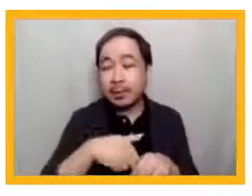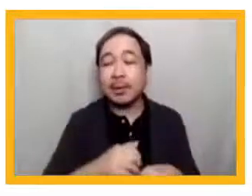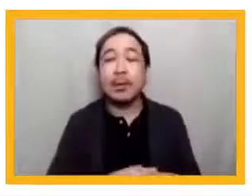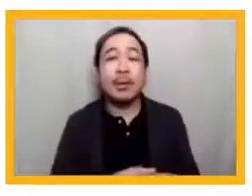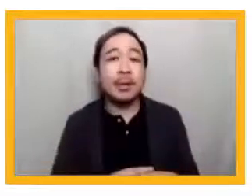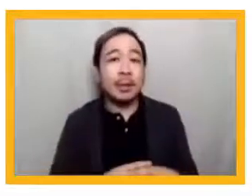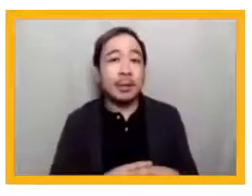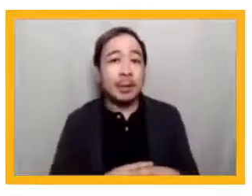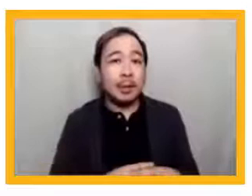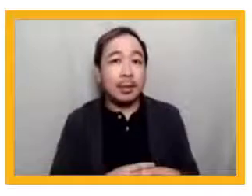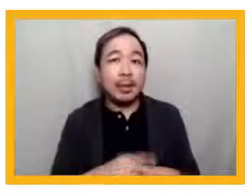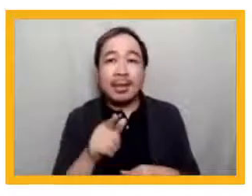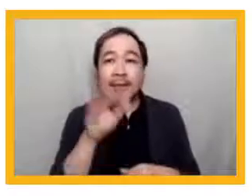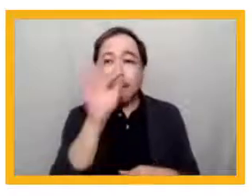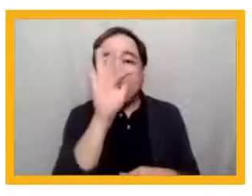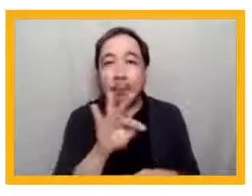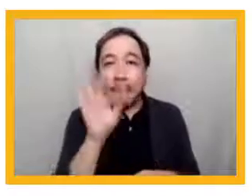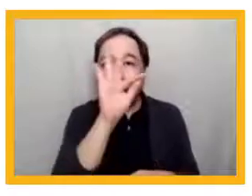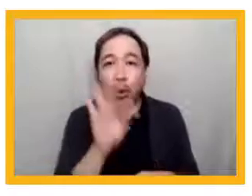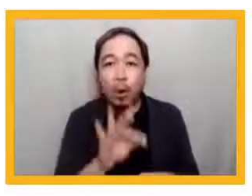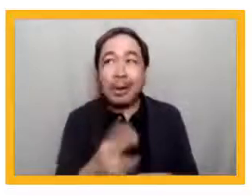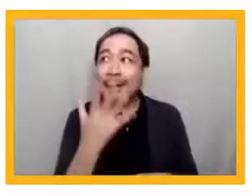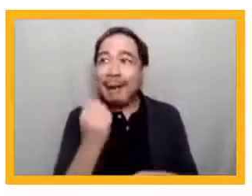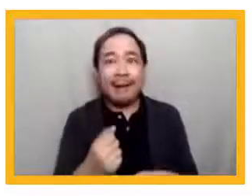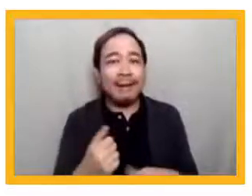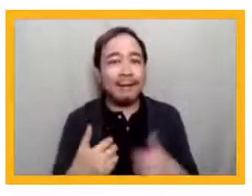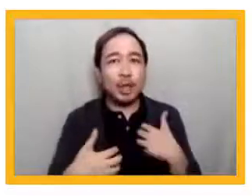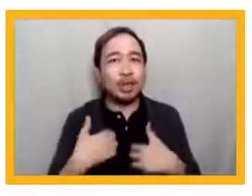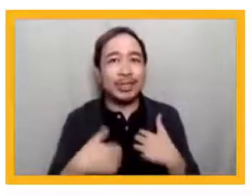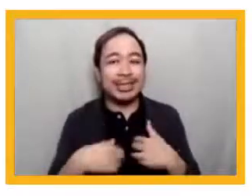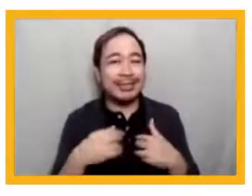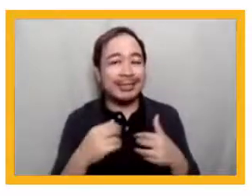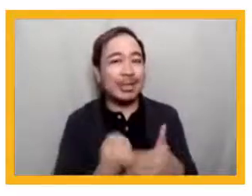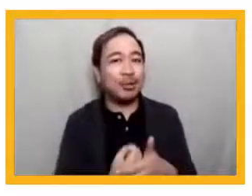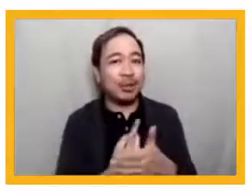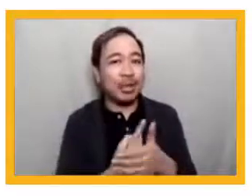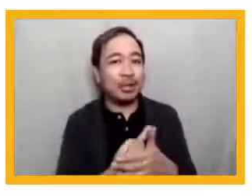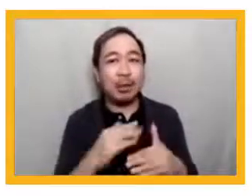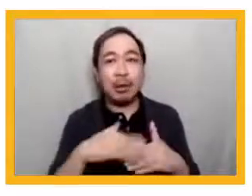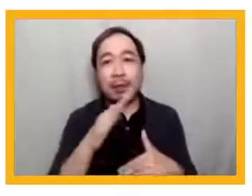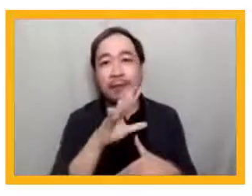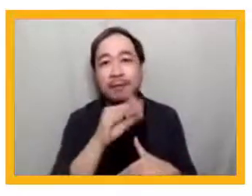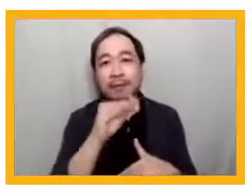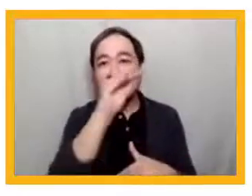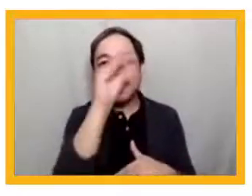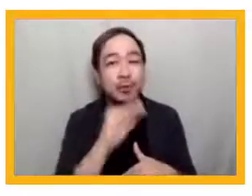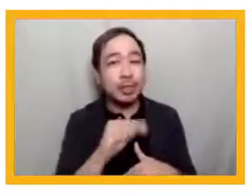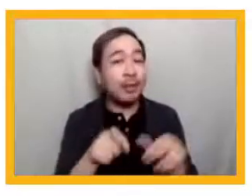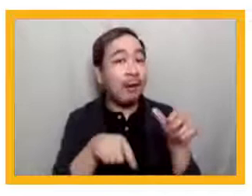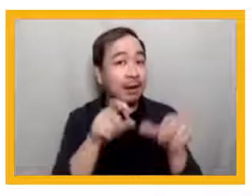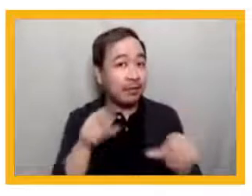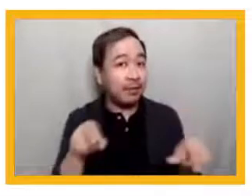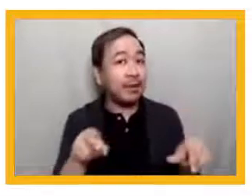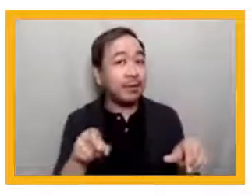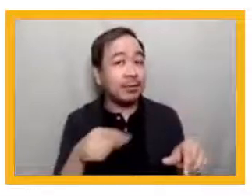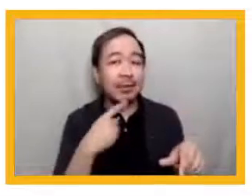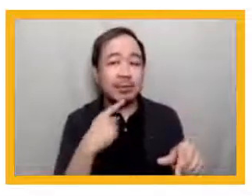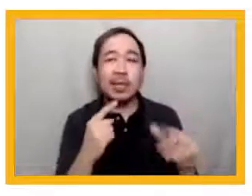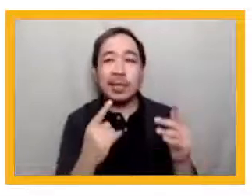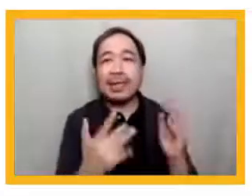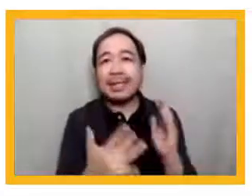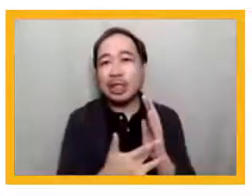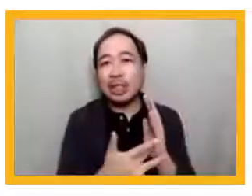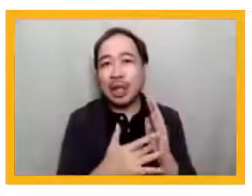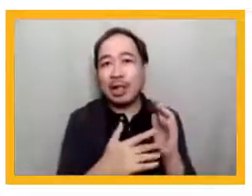daily poll feature. And we had some very interesting results. Over 50 percent of participants identified digital infrastructure